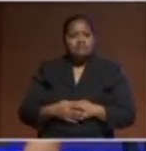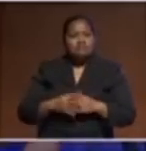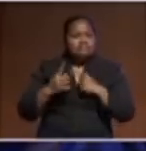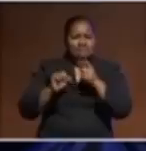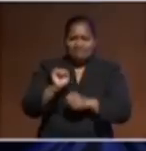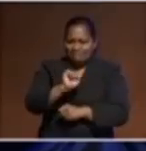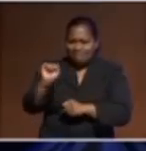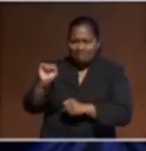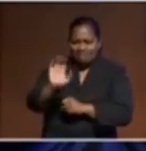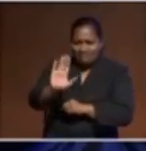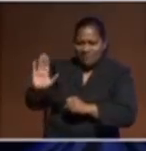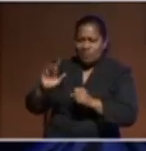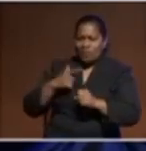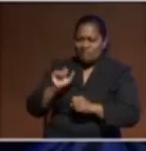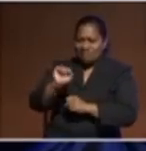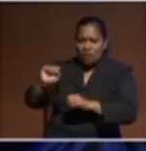as regional leaders.